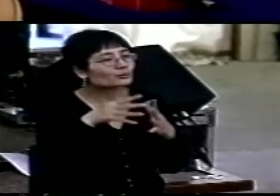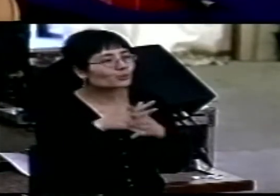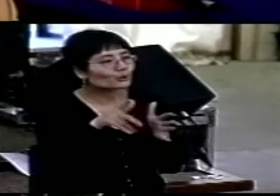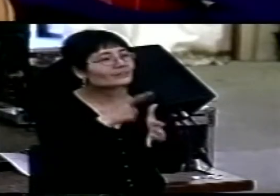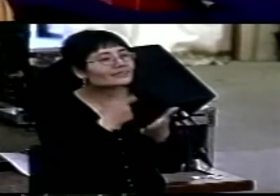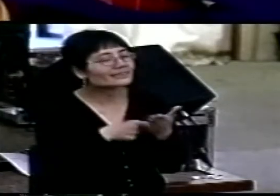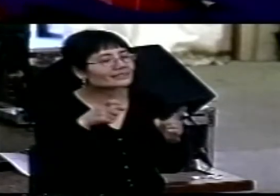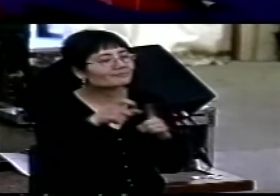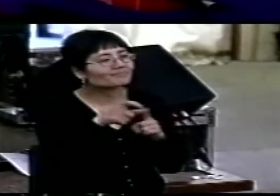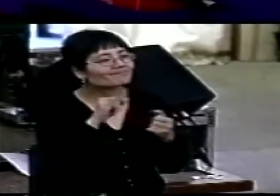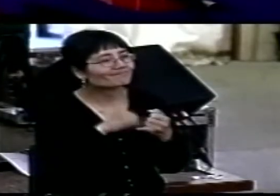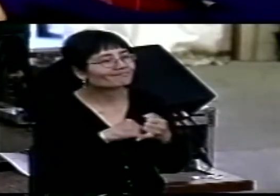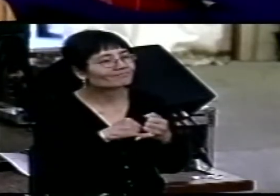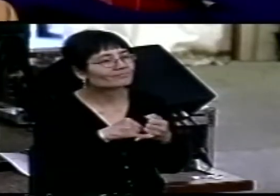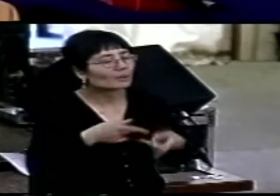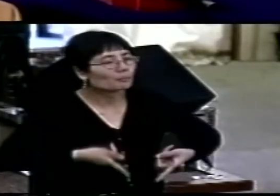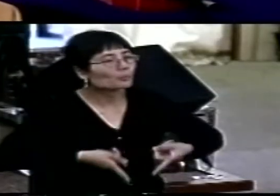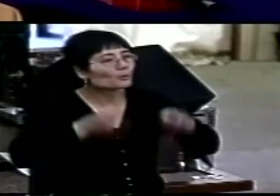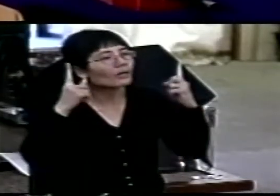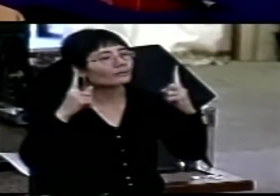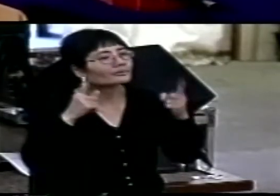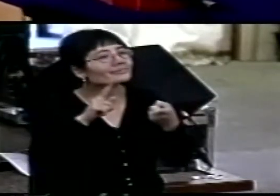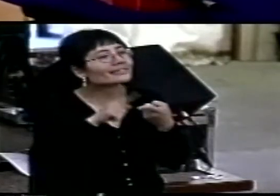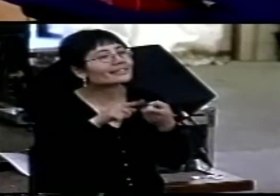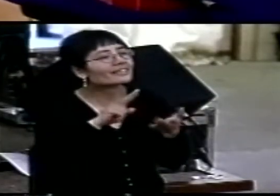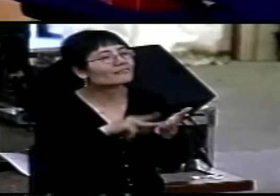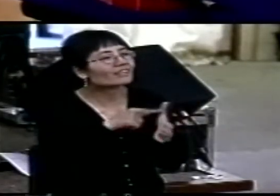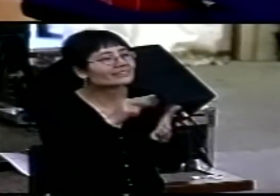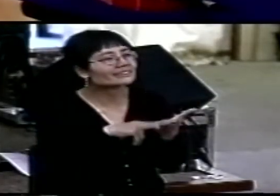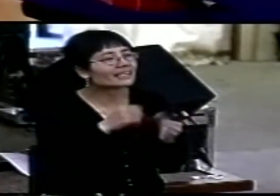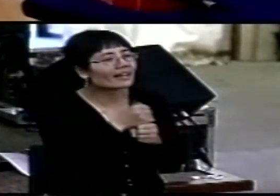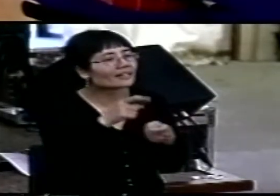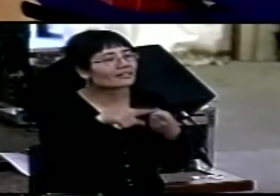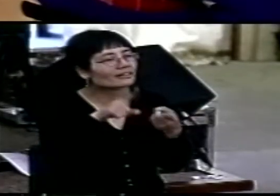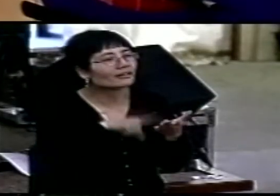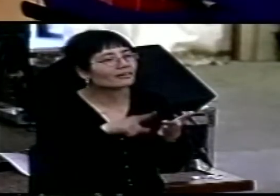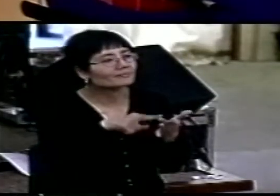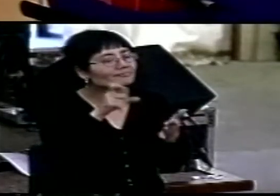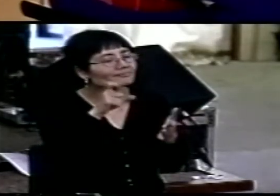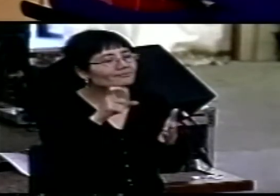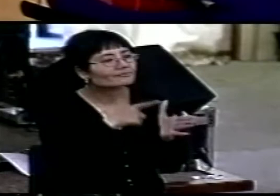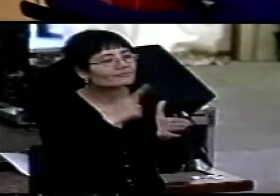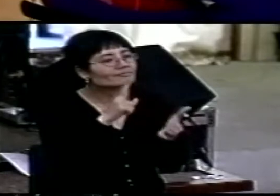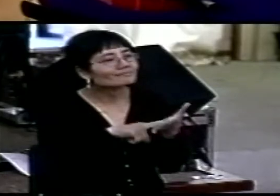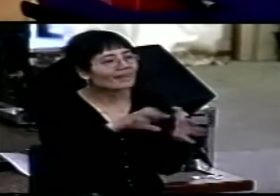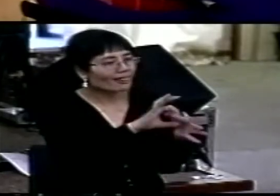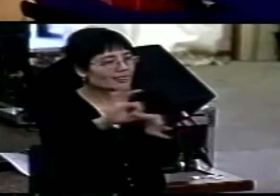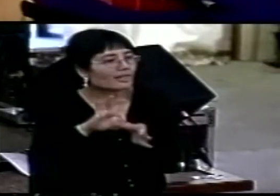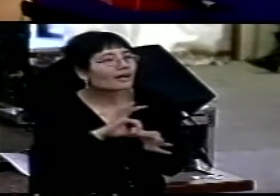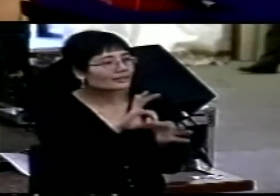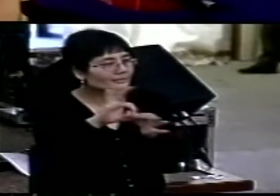the Evangelical Alliance. Actually, he's a man of many parts, so directory, directed, all things.